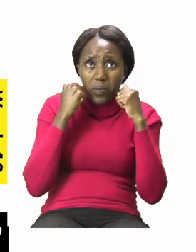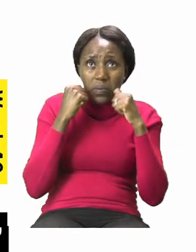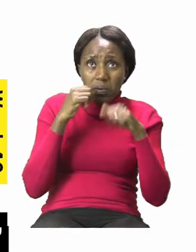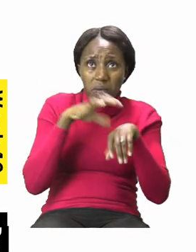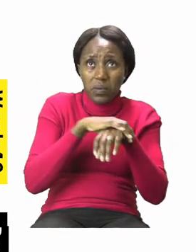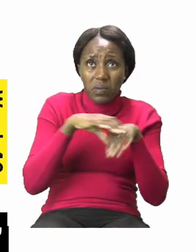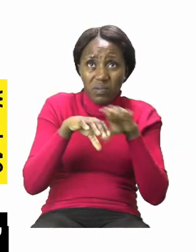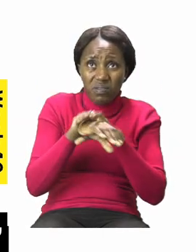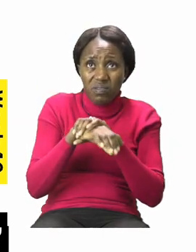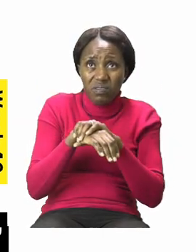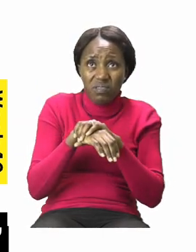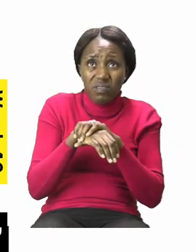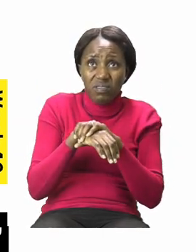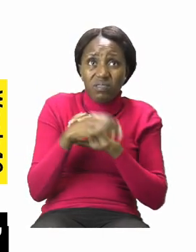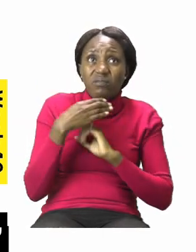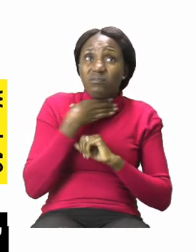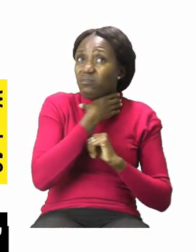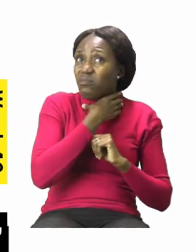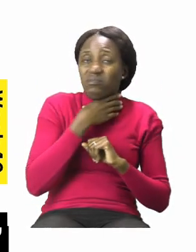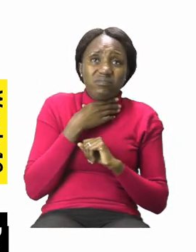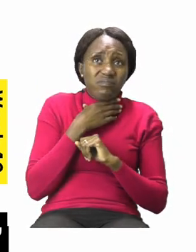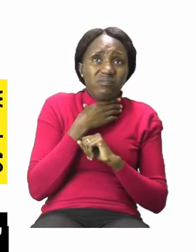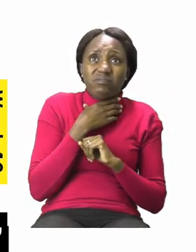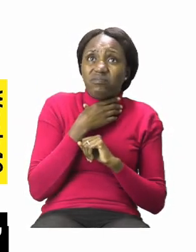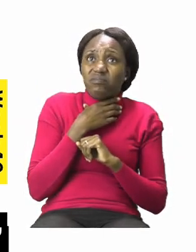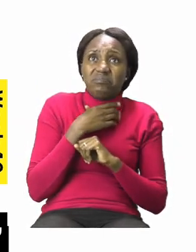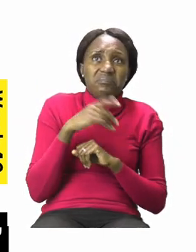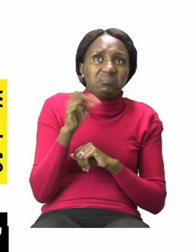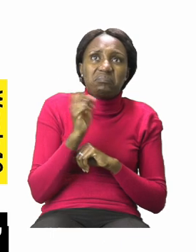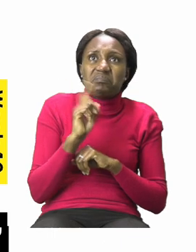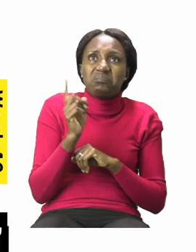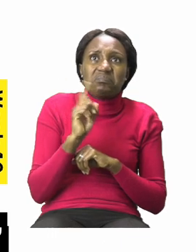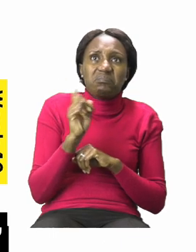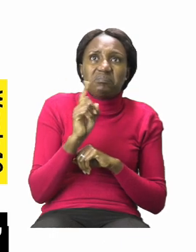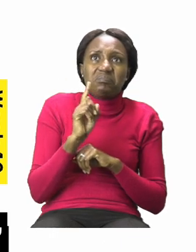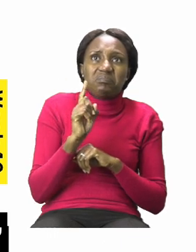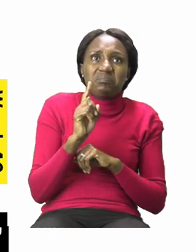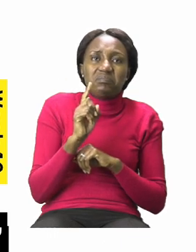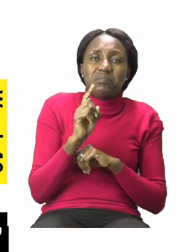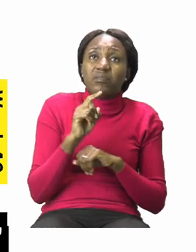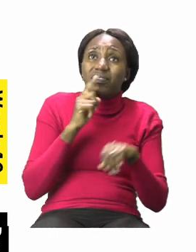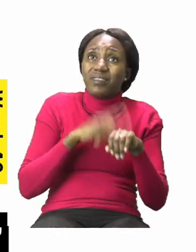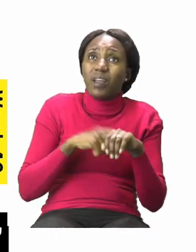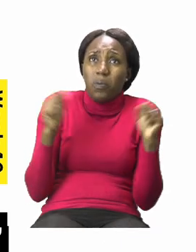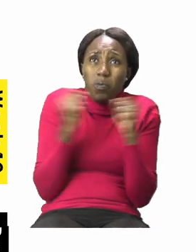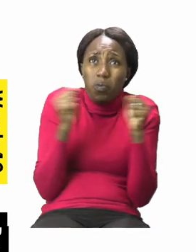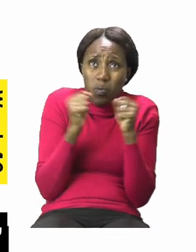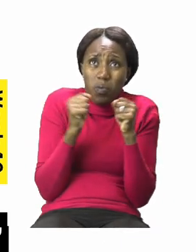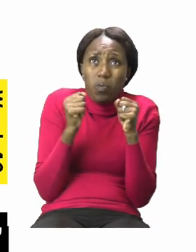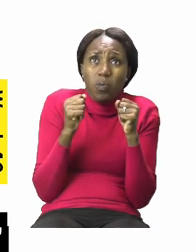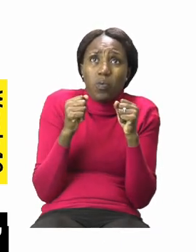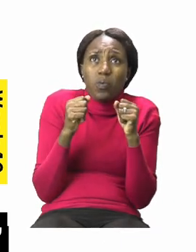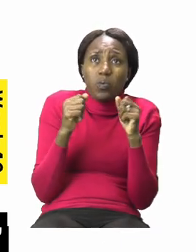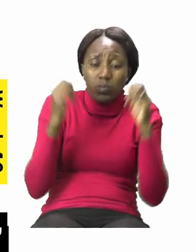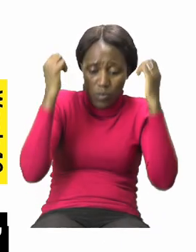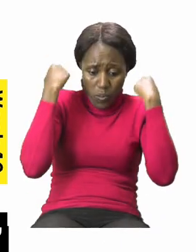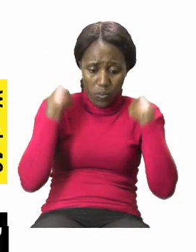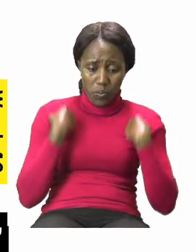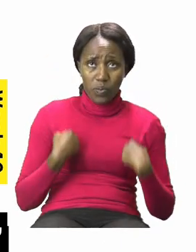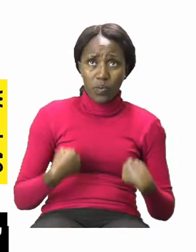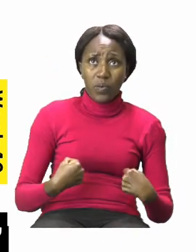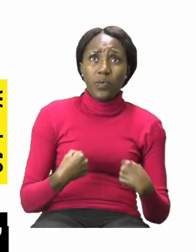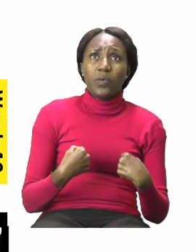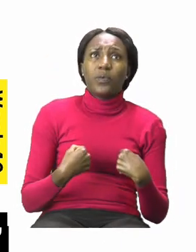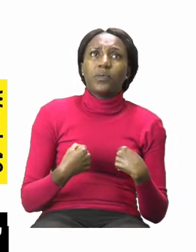hat or the beanie. These two items we wear them in winter. We wear the sweater